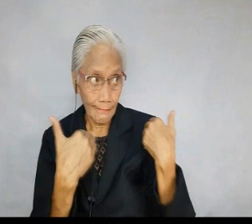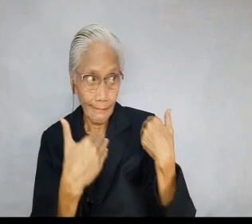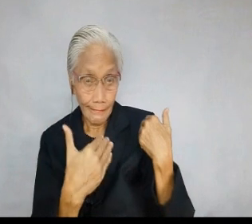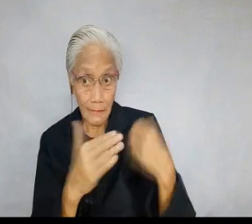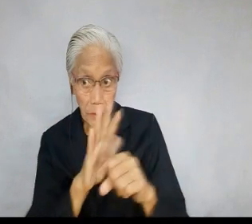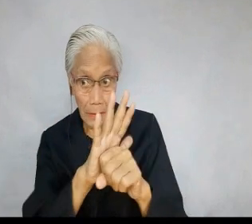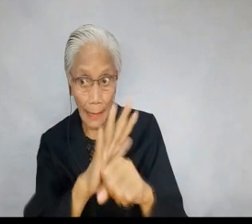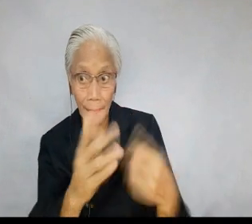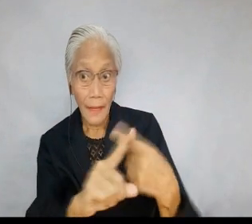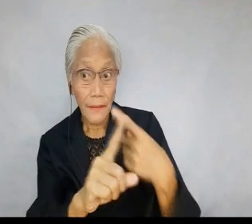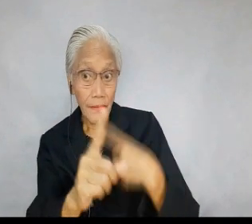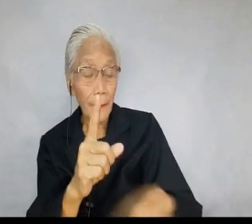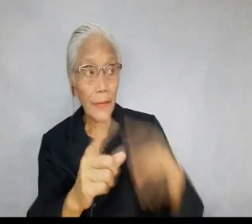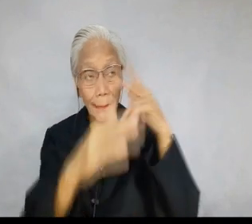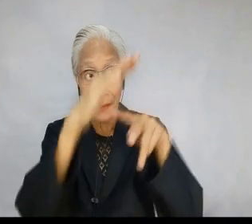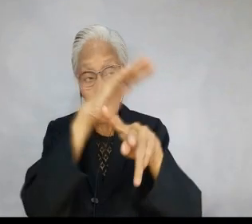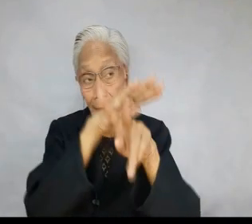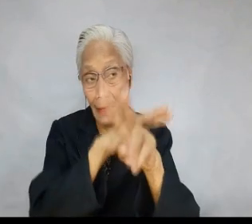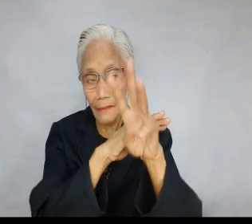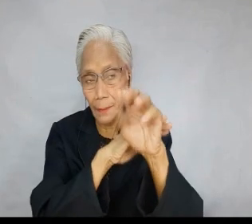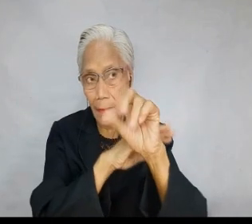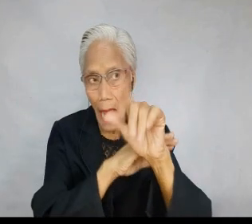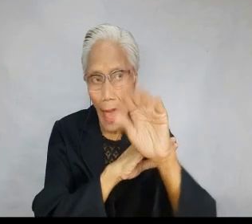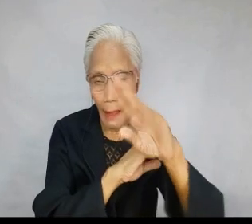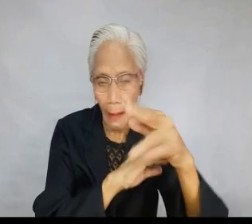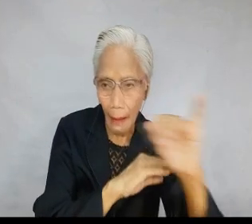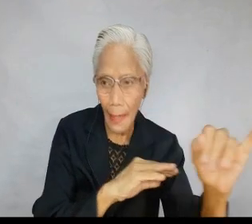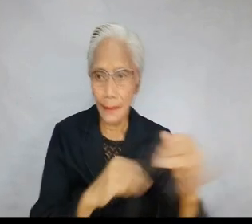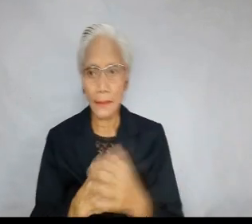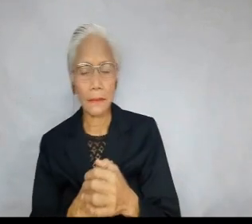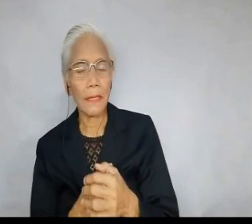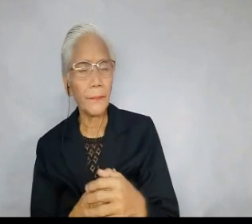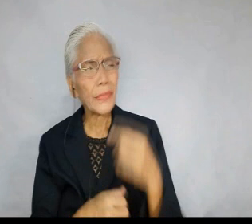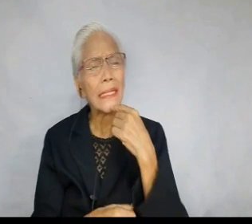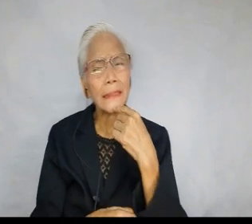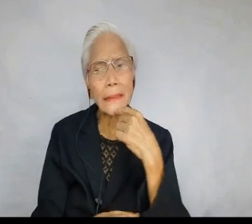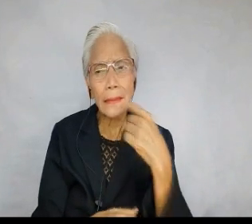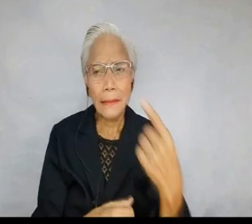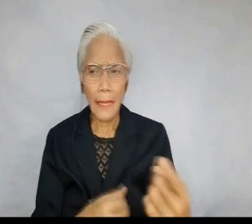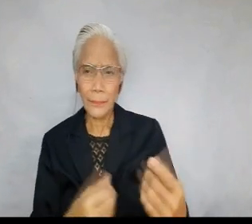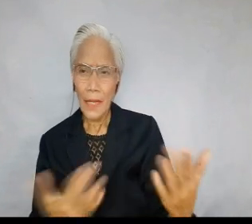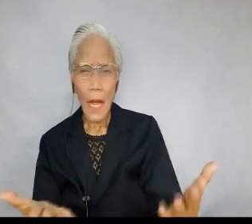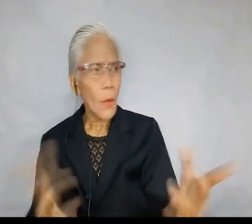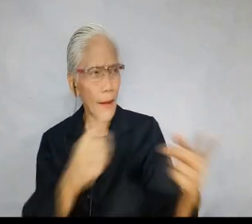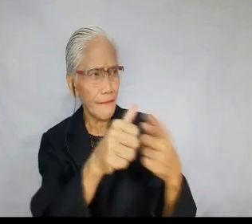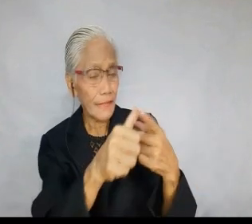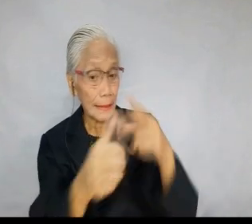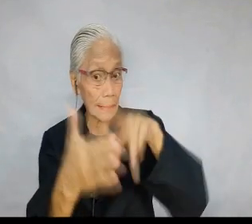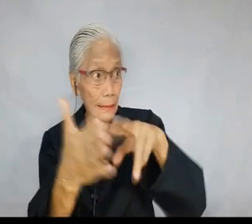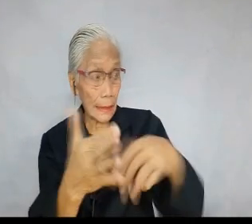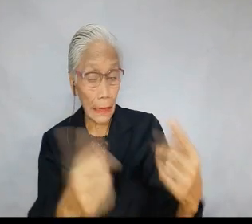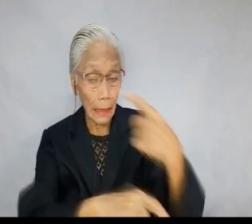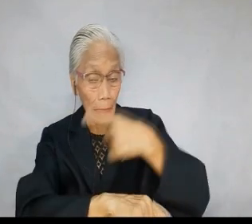Here are some marks of bad stewardship. From the book of the prophet Malachi chapter 2, verses 1 to 17,